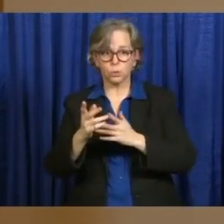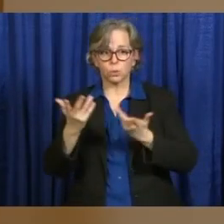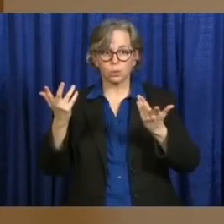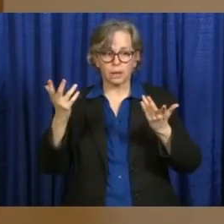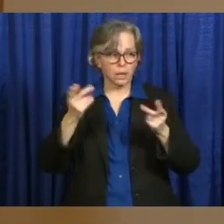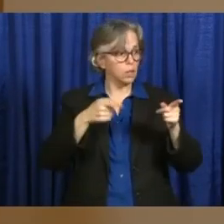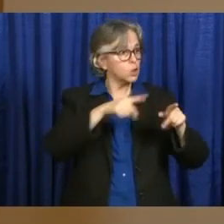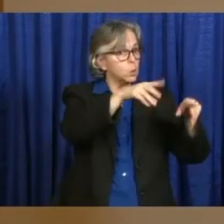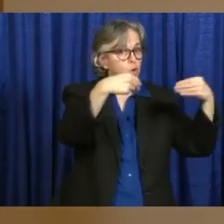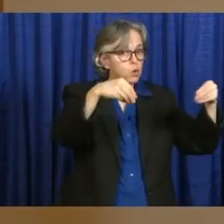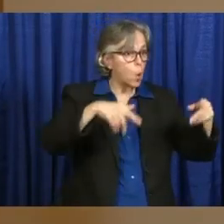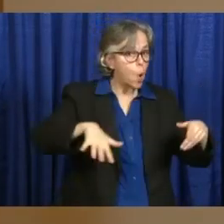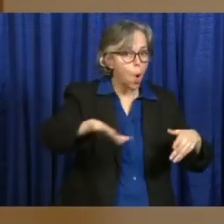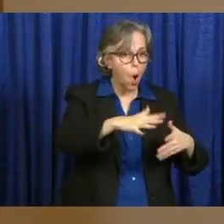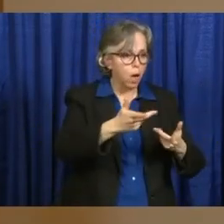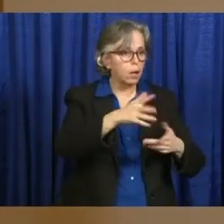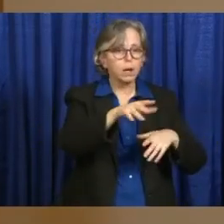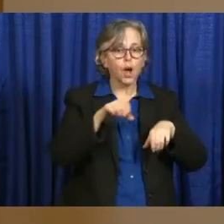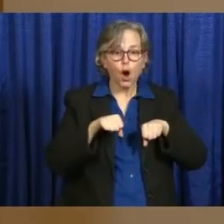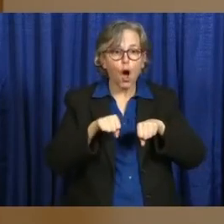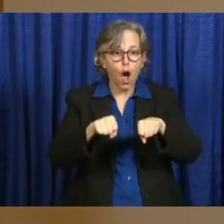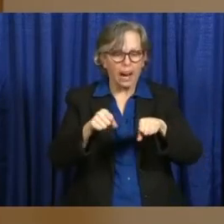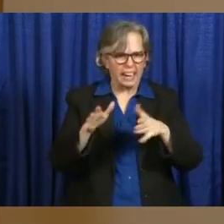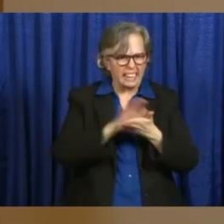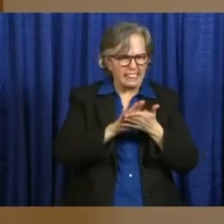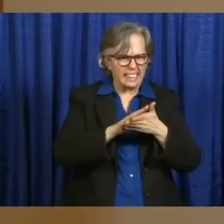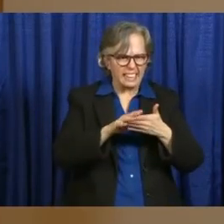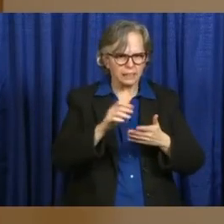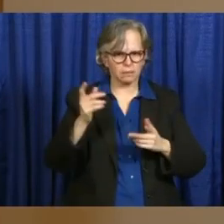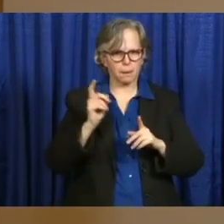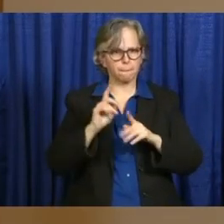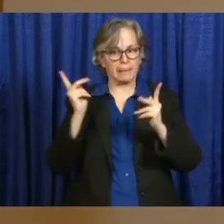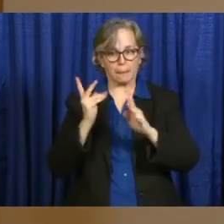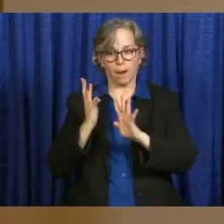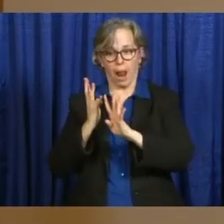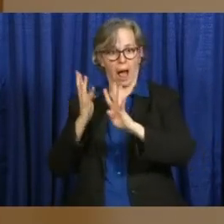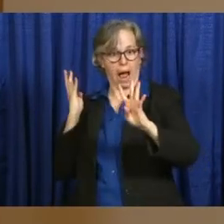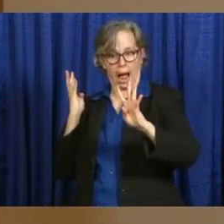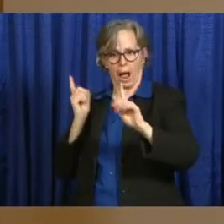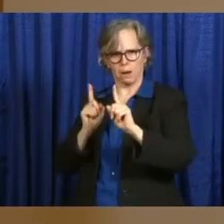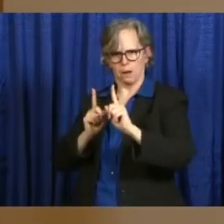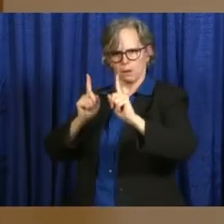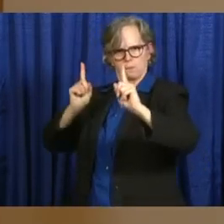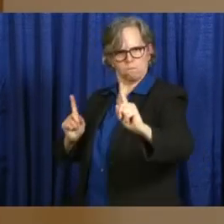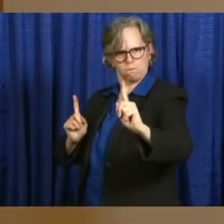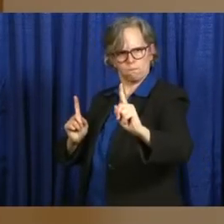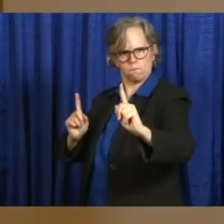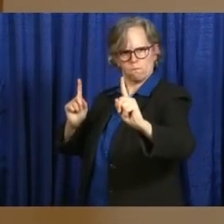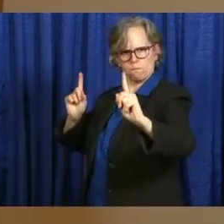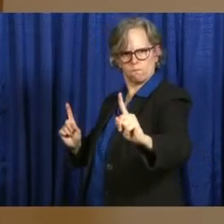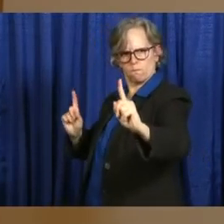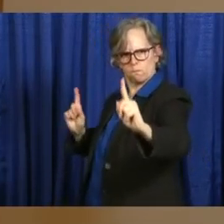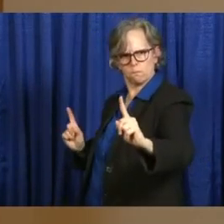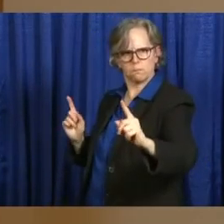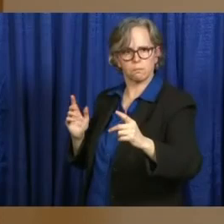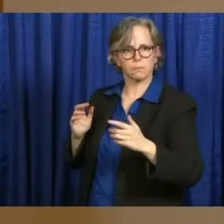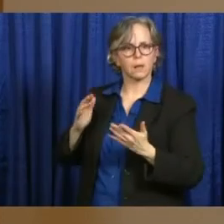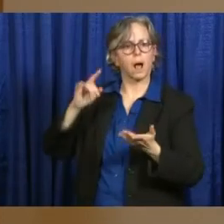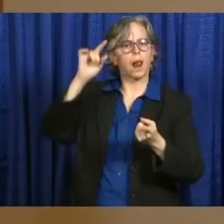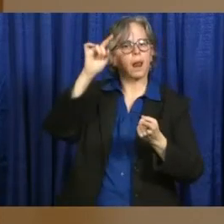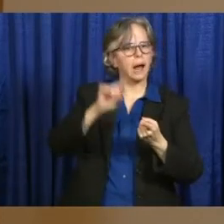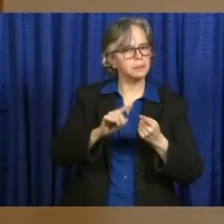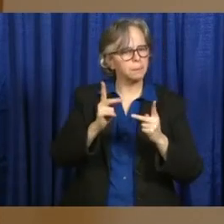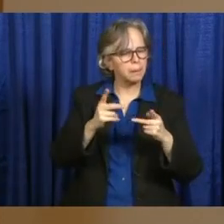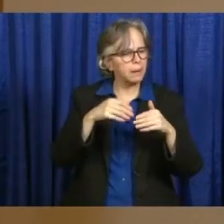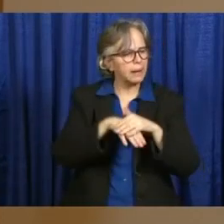you go in one at a time. And for them to maximize everyone's ability to do that, we need to maximize how we use that and how we